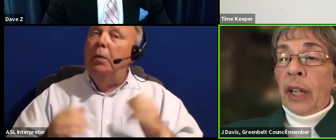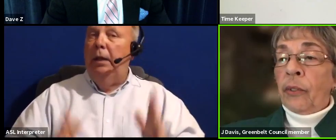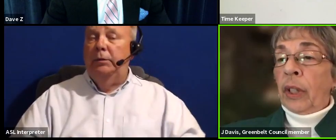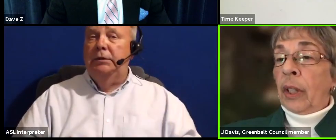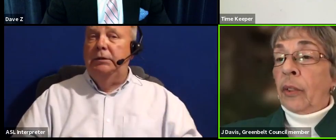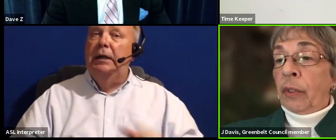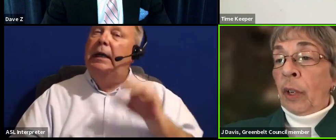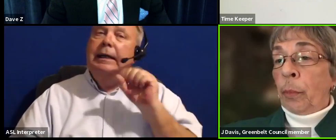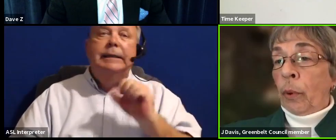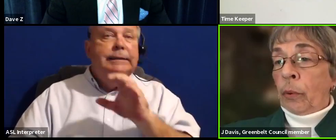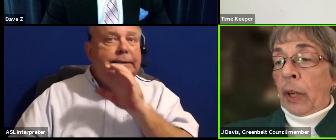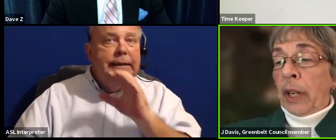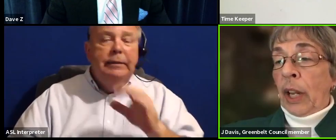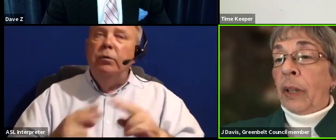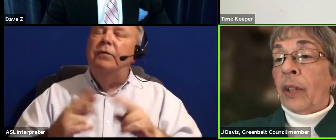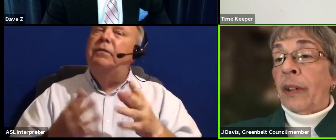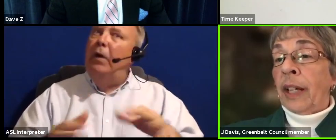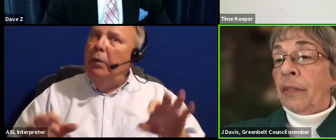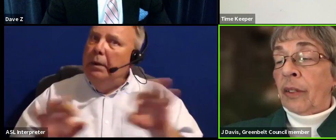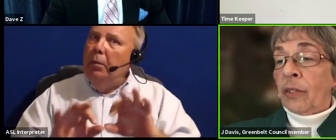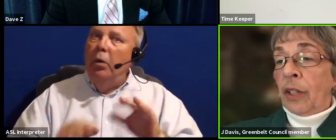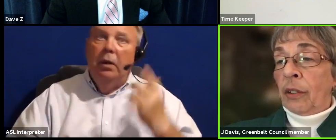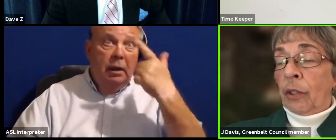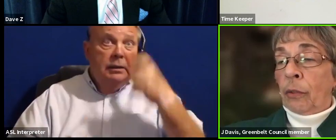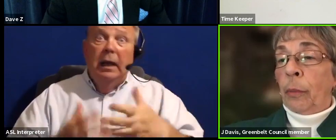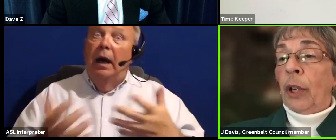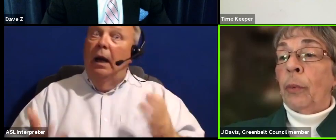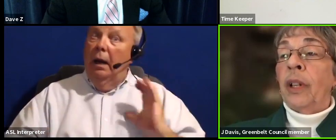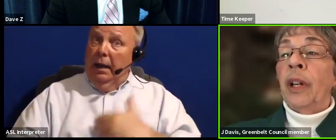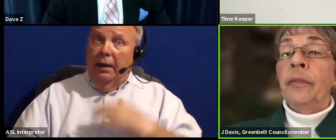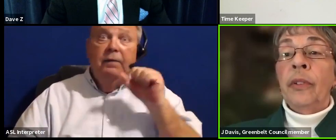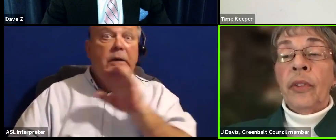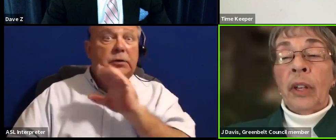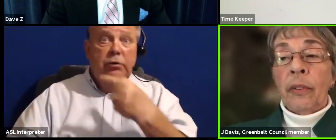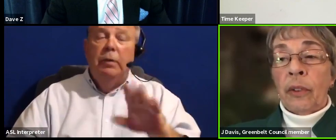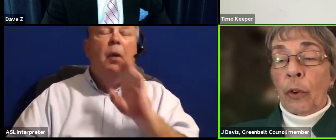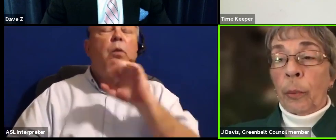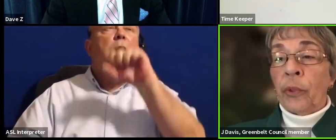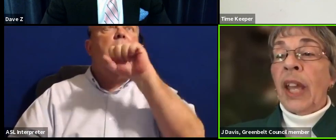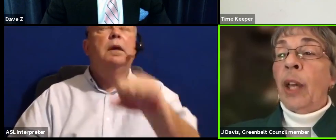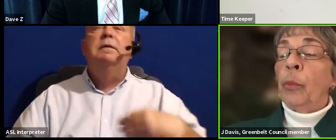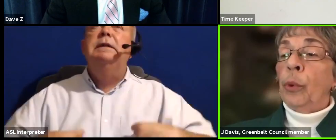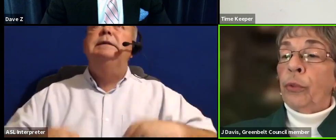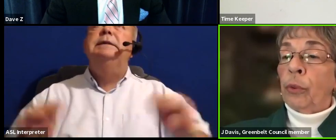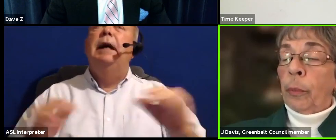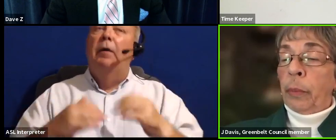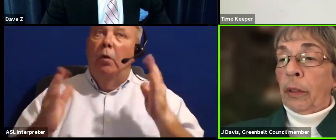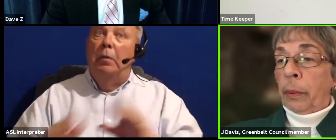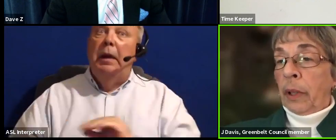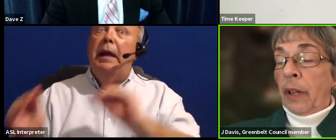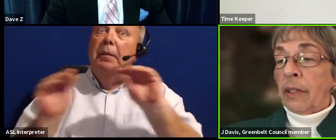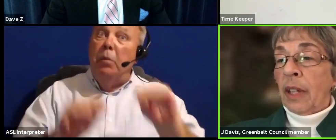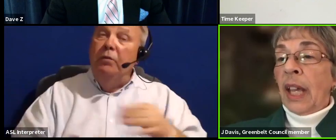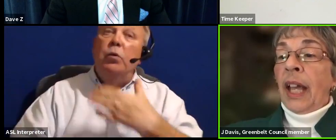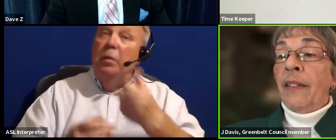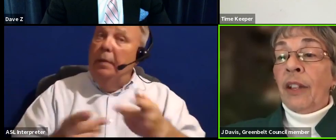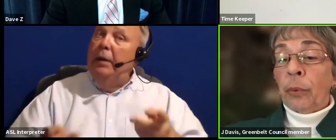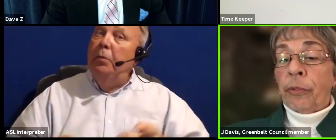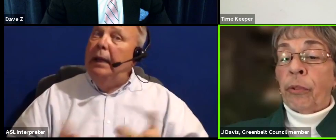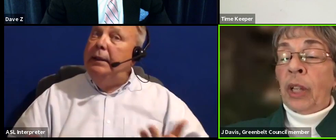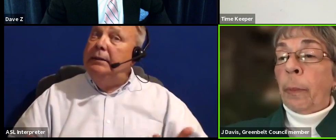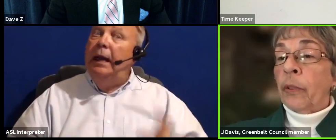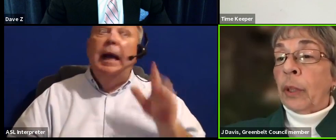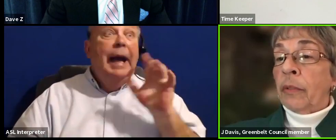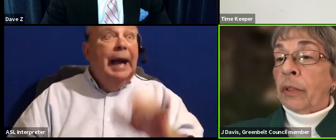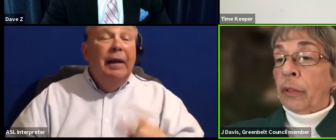Senior housing is very important right now because a lot of our seniors in Greenbelt would love to sell their homes and move to a better place and